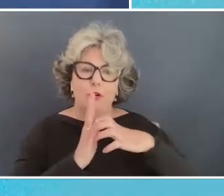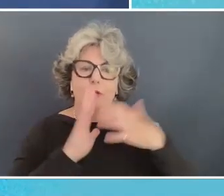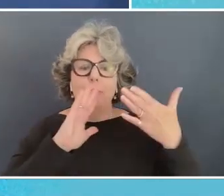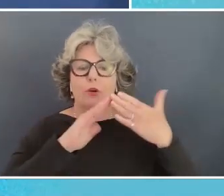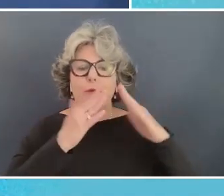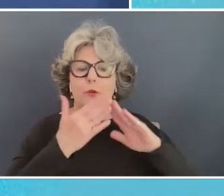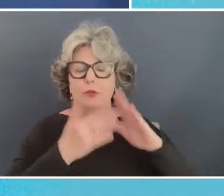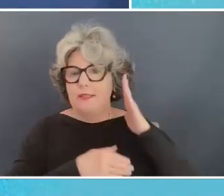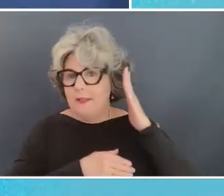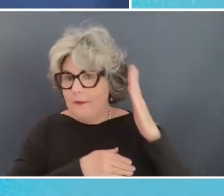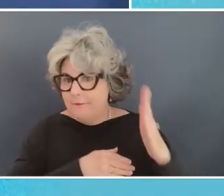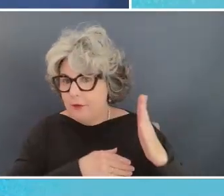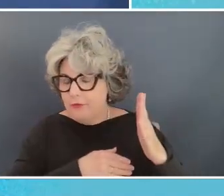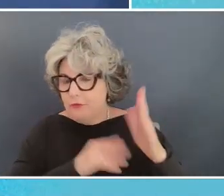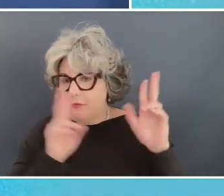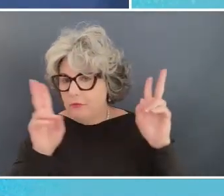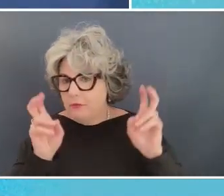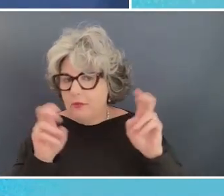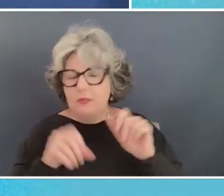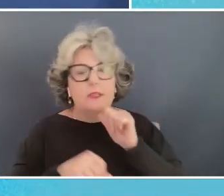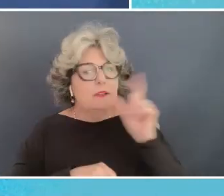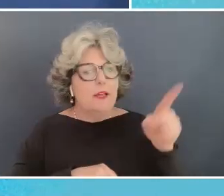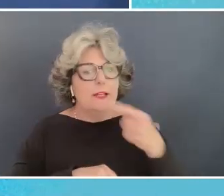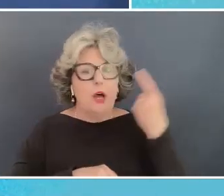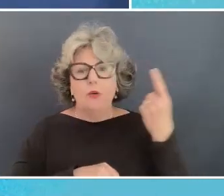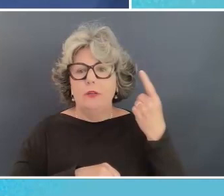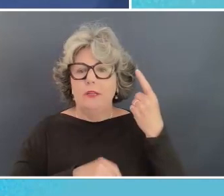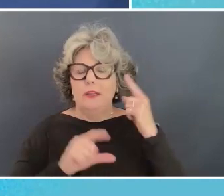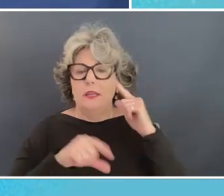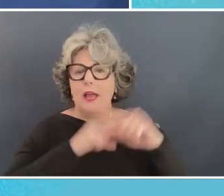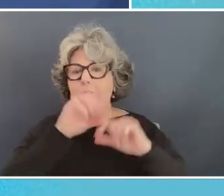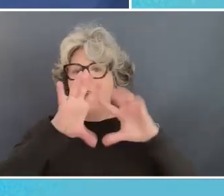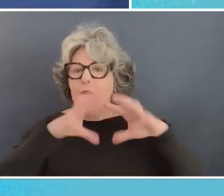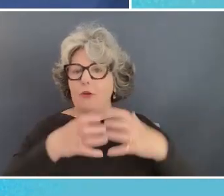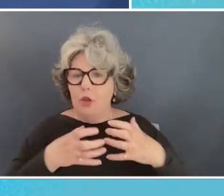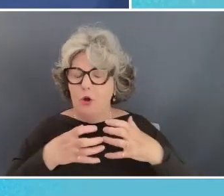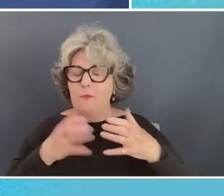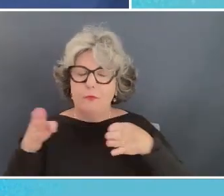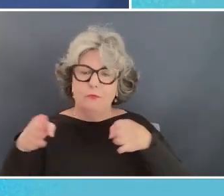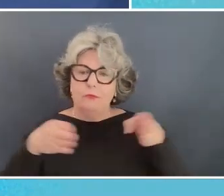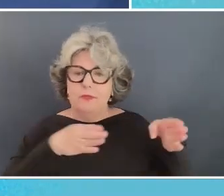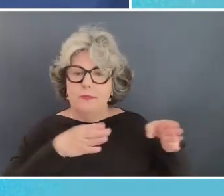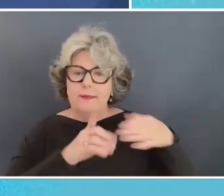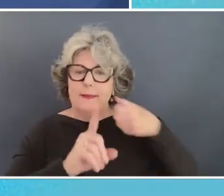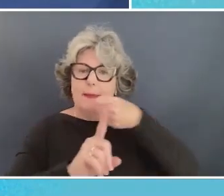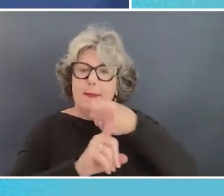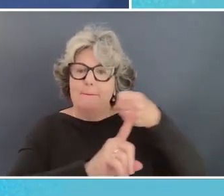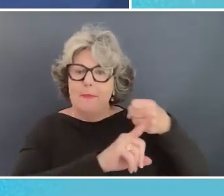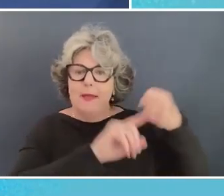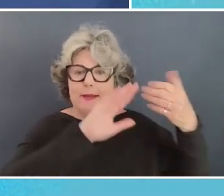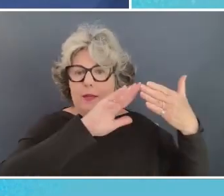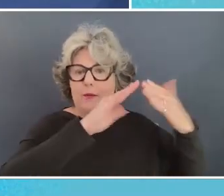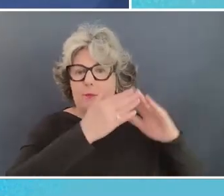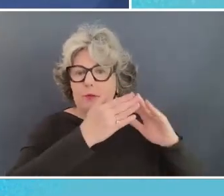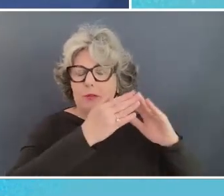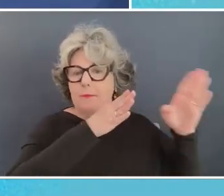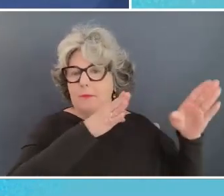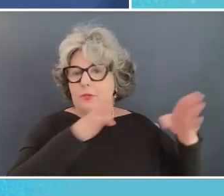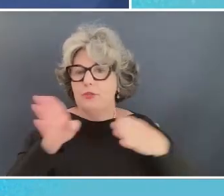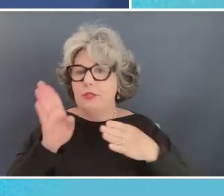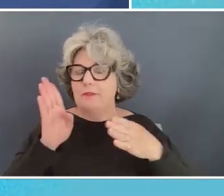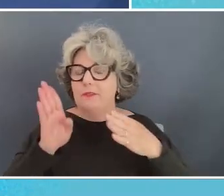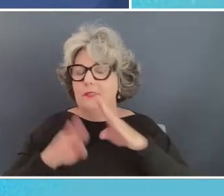i.e not just how global power shifts impact communities but on the theme of shifting power within